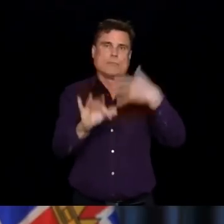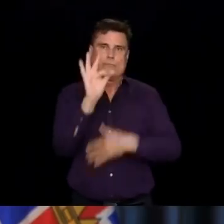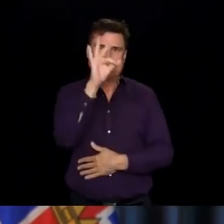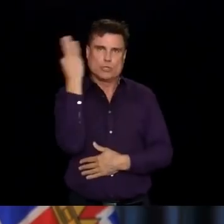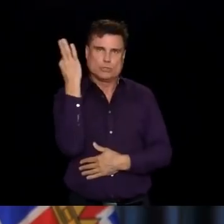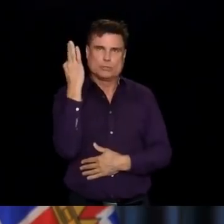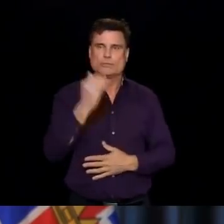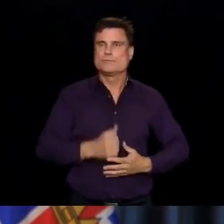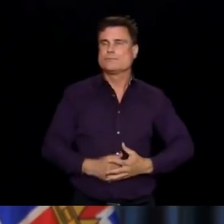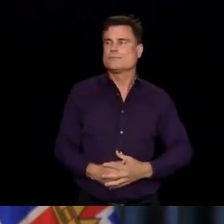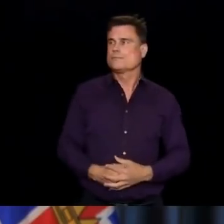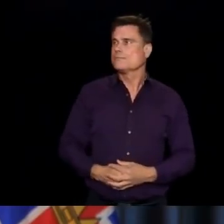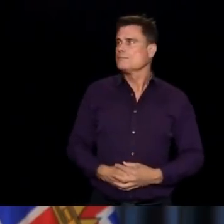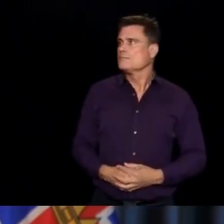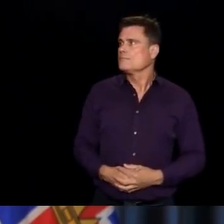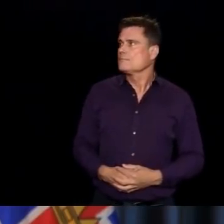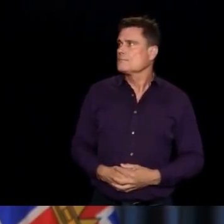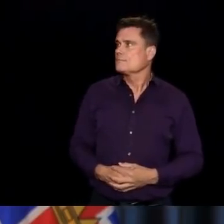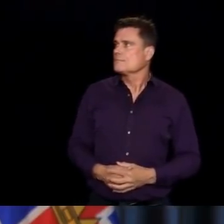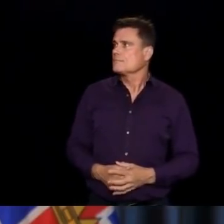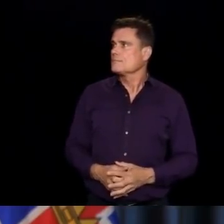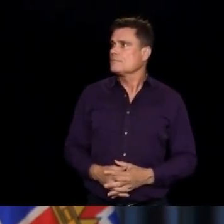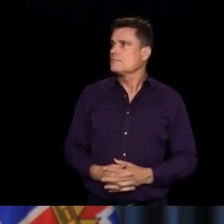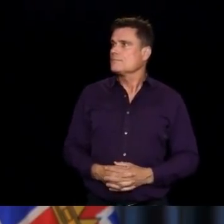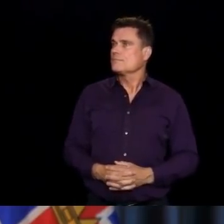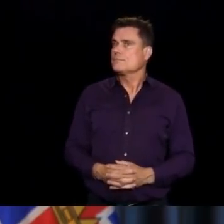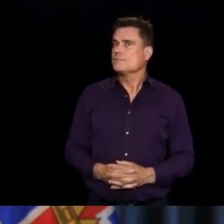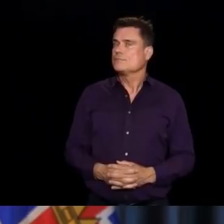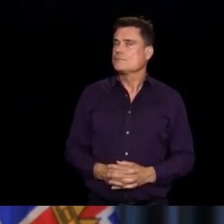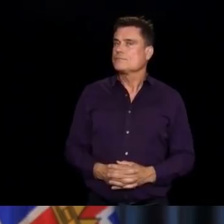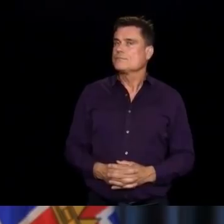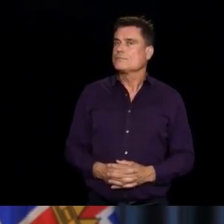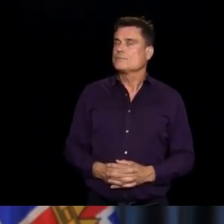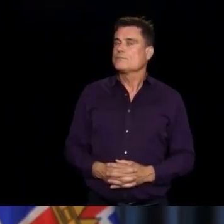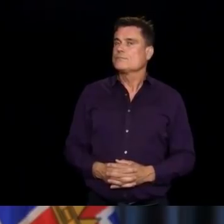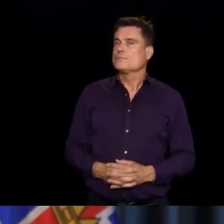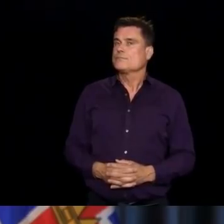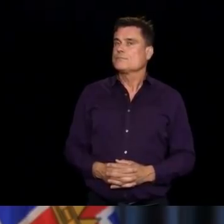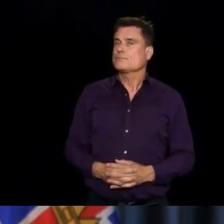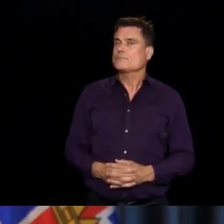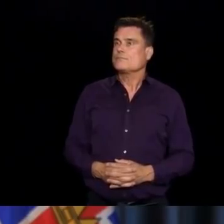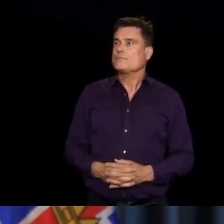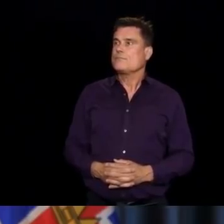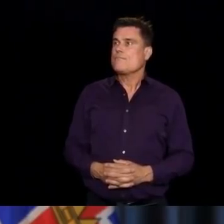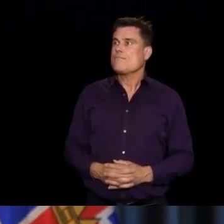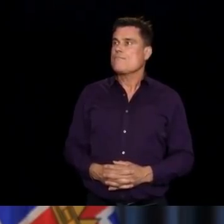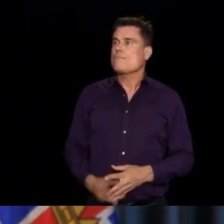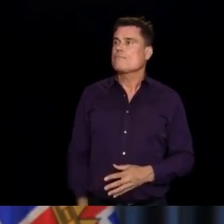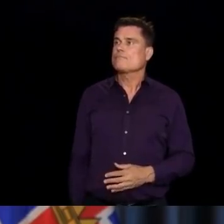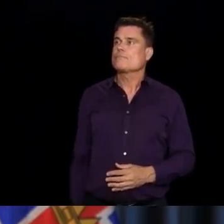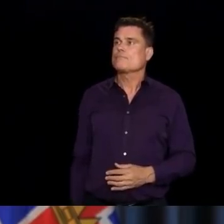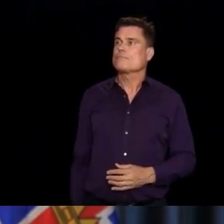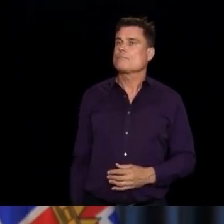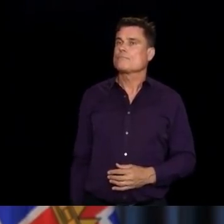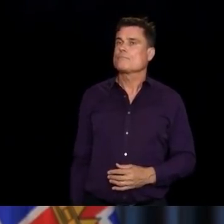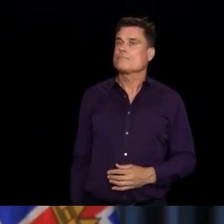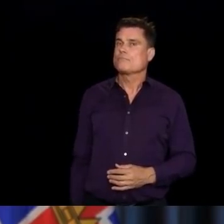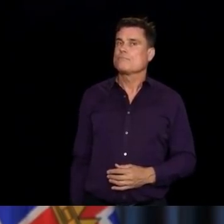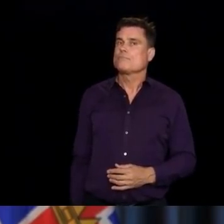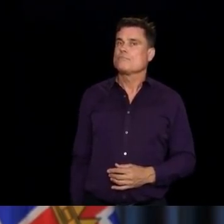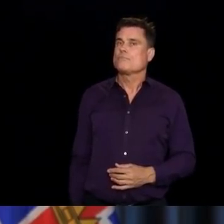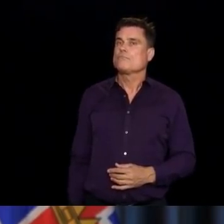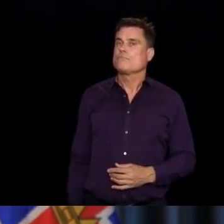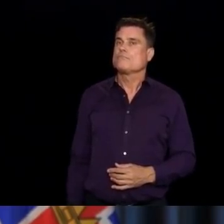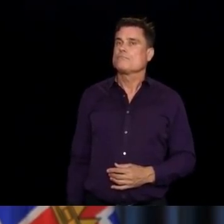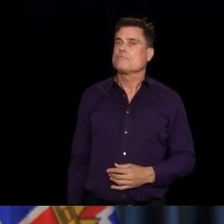and 5 of July, and those of the 5 to the 6 of July, in mid-day. We are thrilled to announce